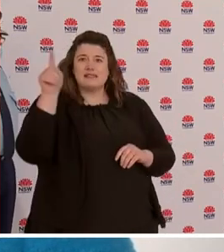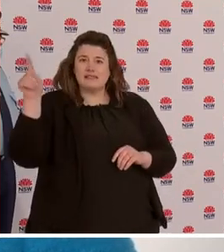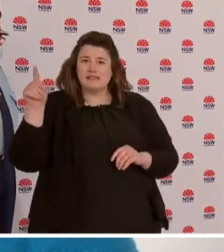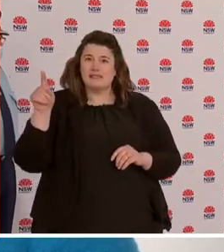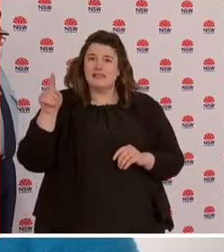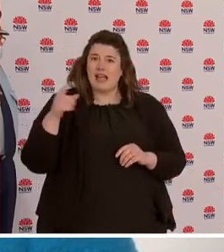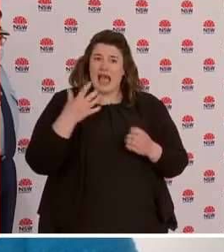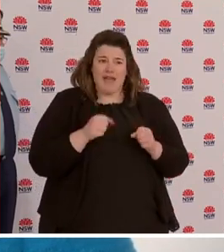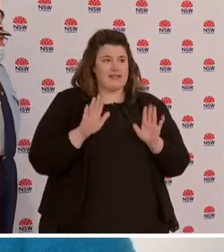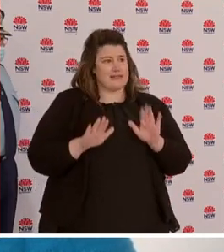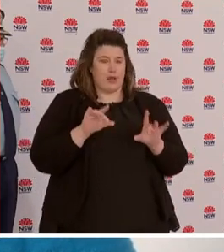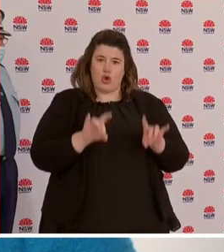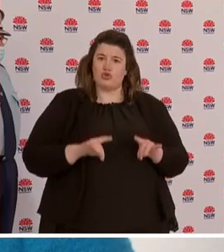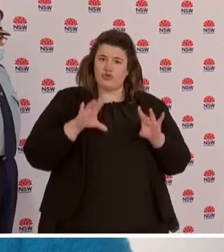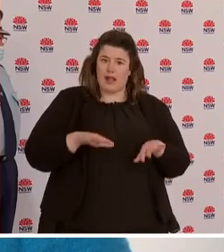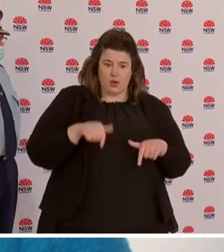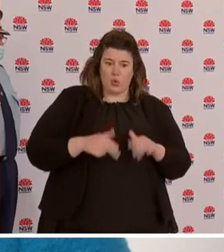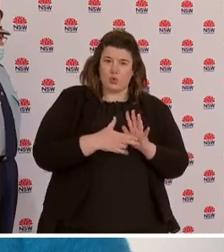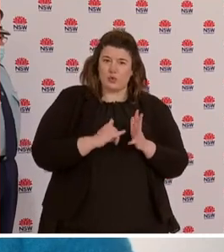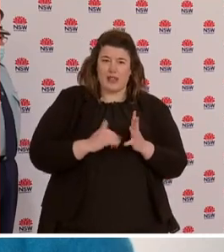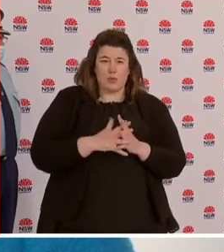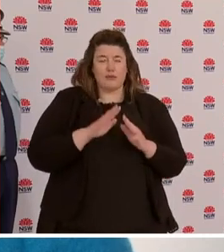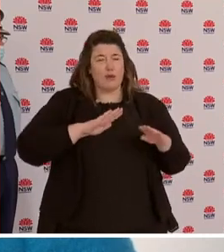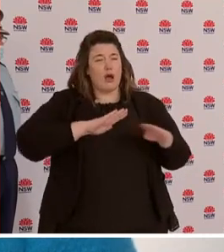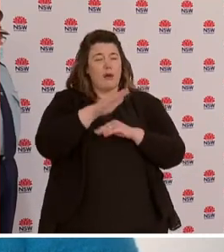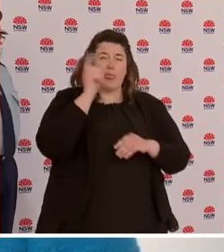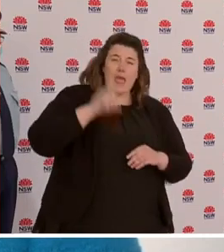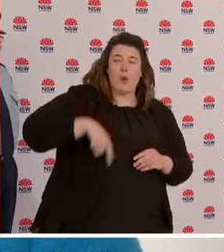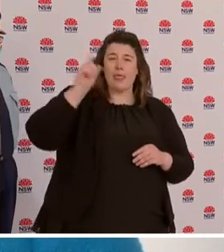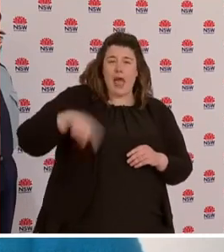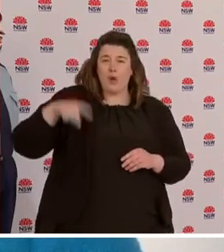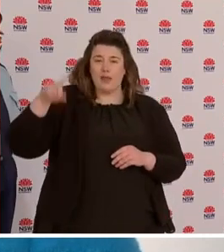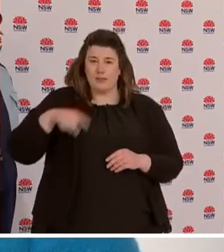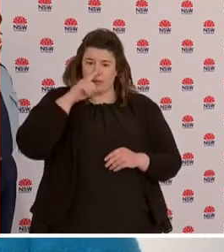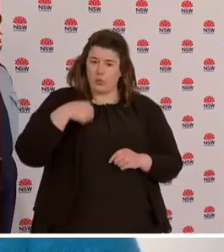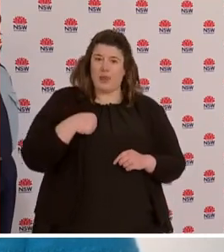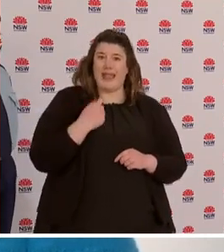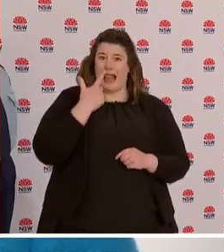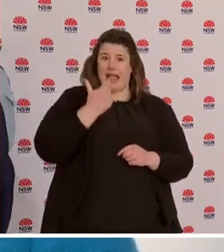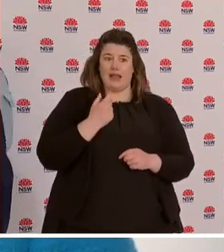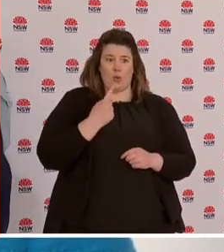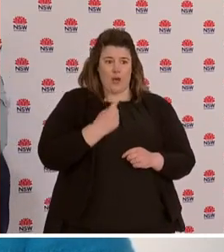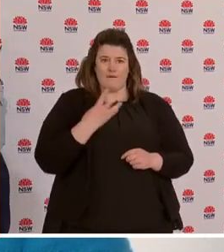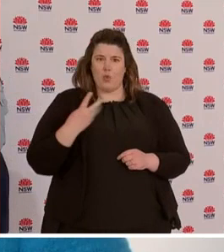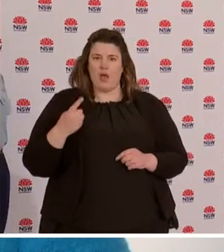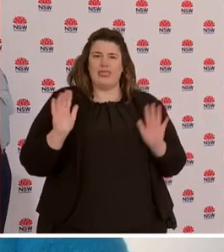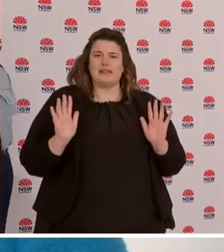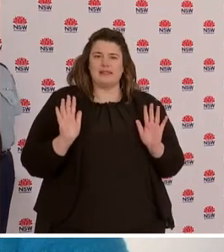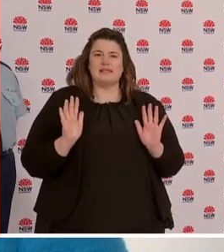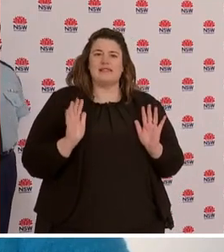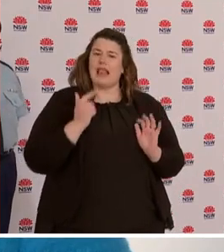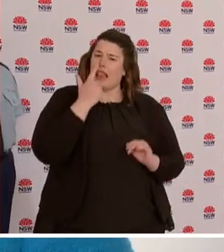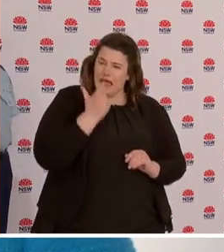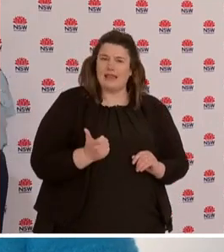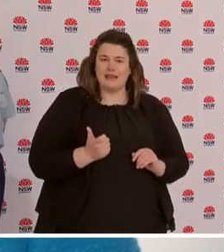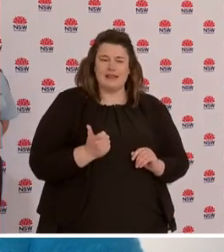to ours. Case numbers would have been in the thousands and thousands. We've stopped that. And what we need to do now is reduce the number of people infectious in the